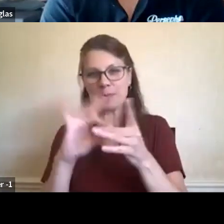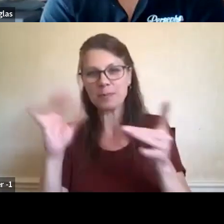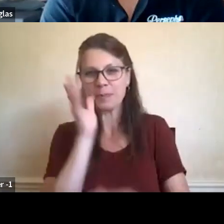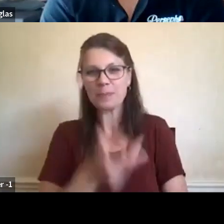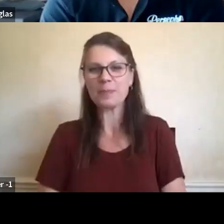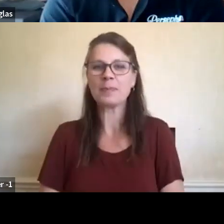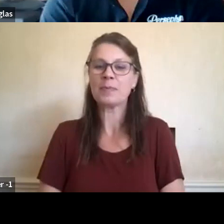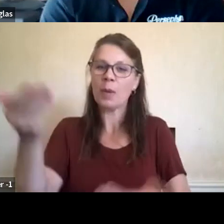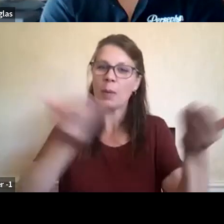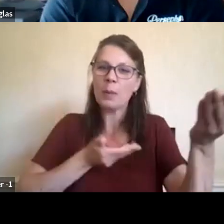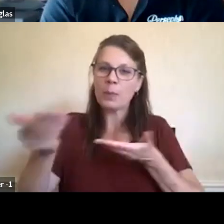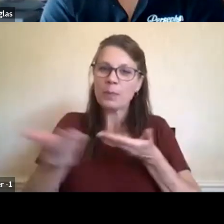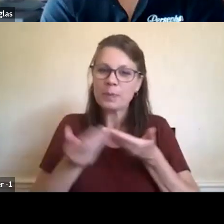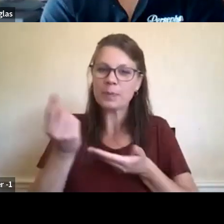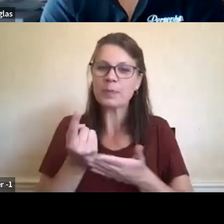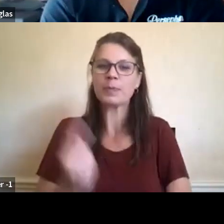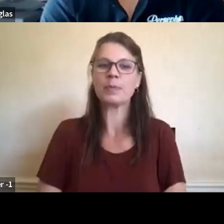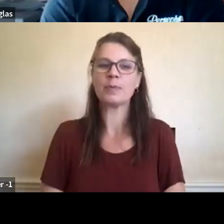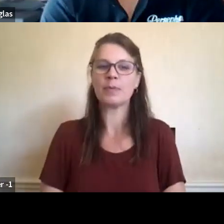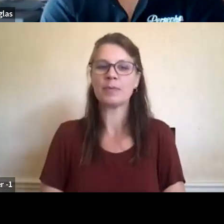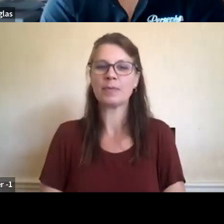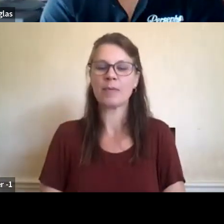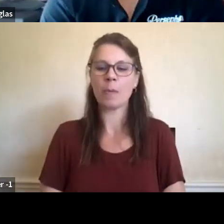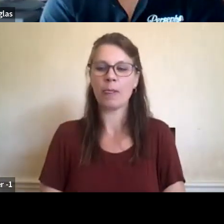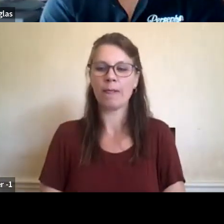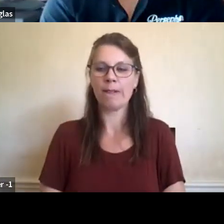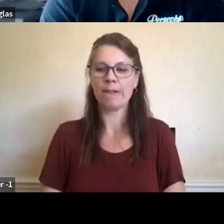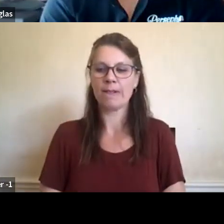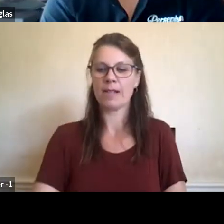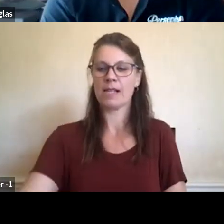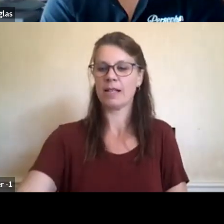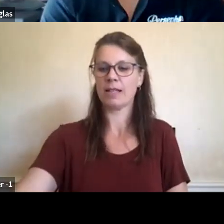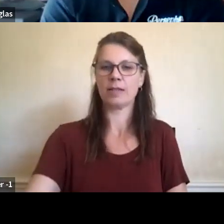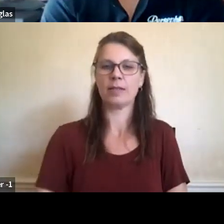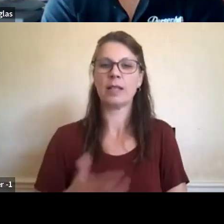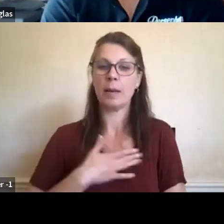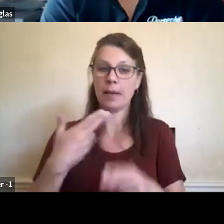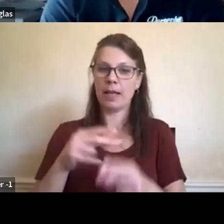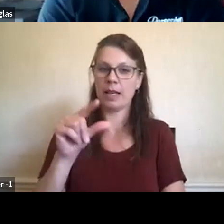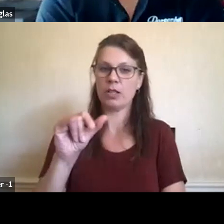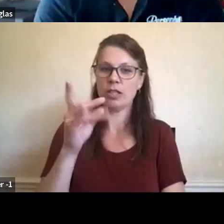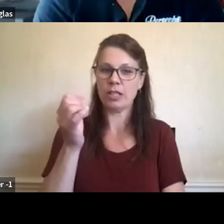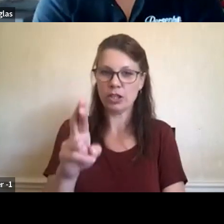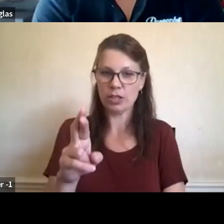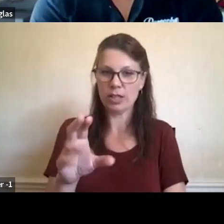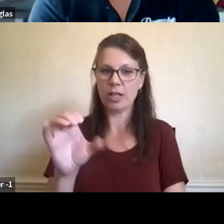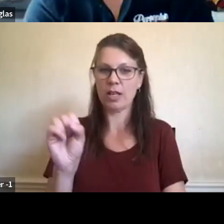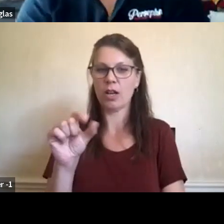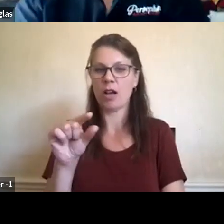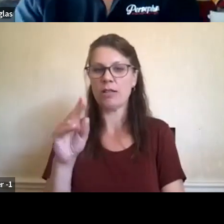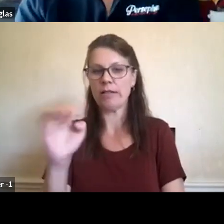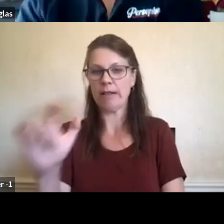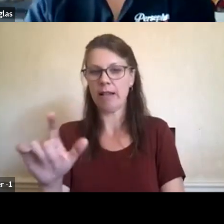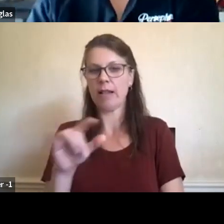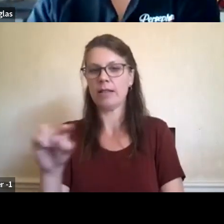Welcome, everyone. So, my name is Ginger Gosnell Myers. I am